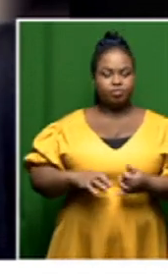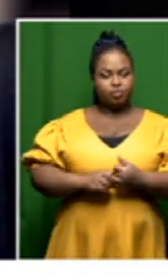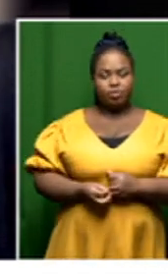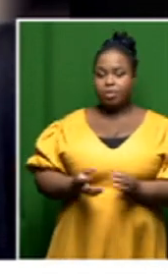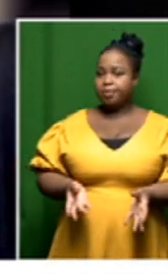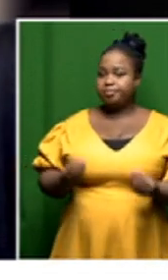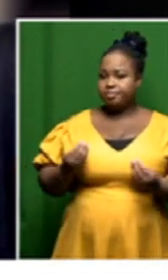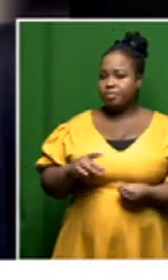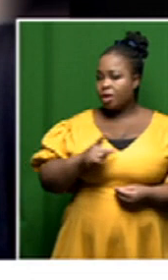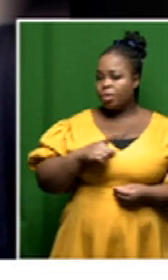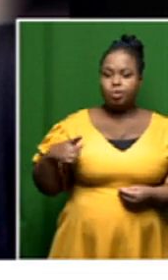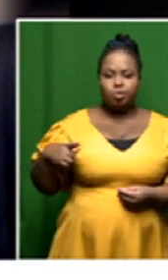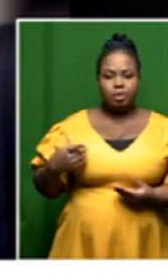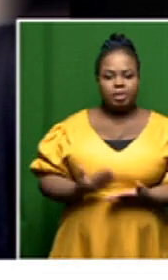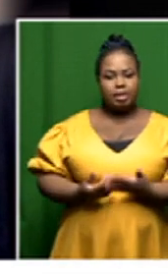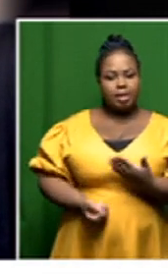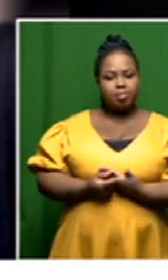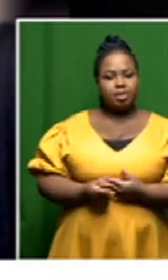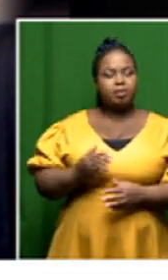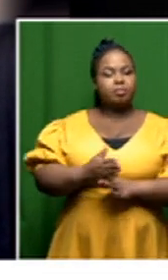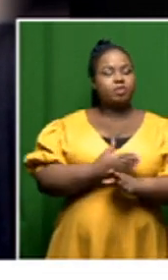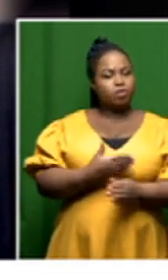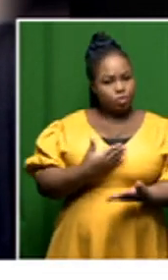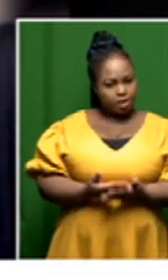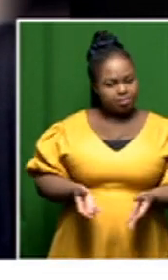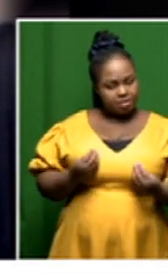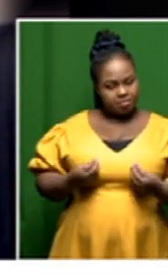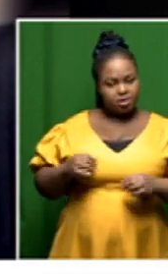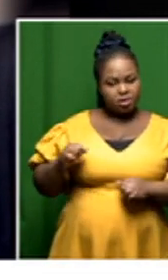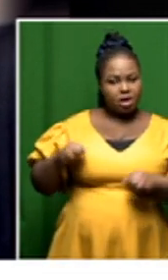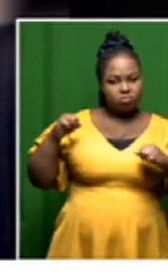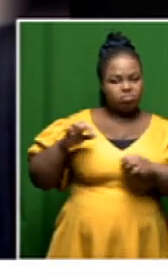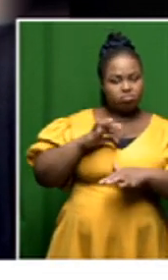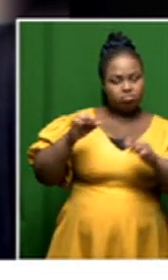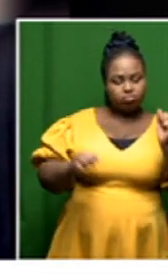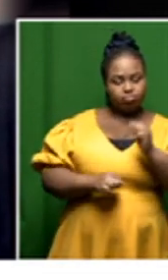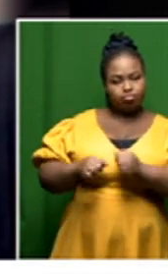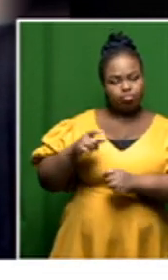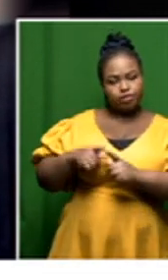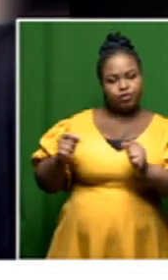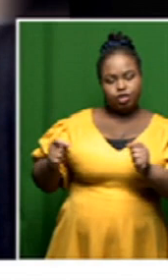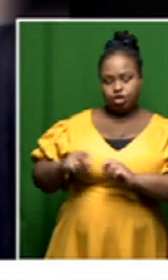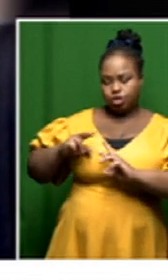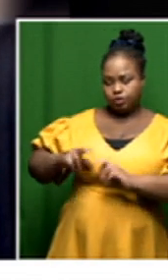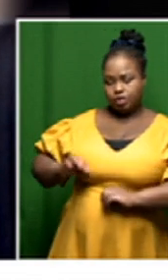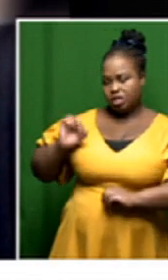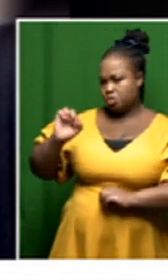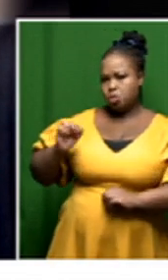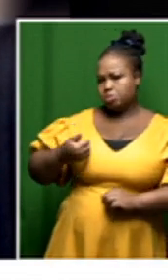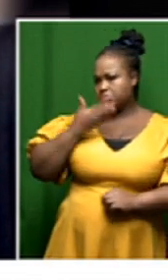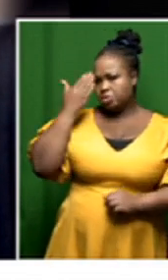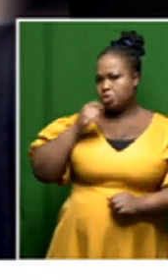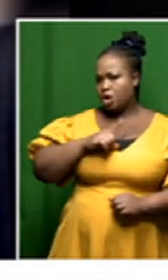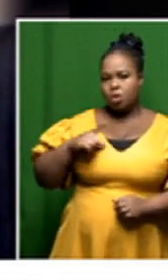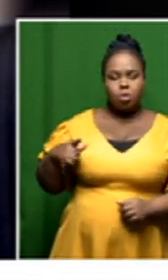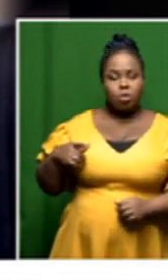how long will it take for it to um reach one a conclusion in terms of the investigations and to whether it